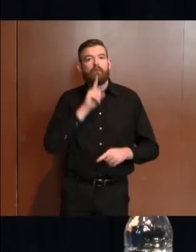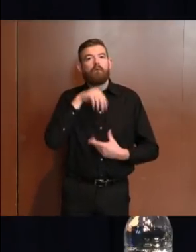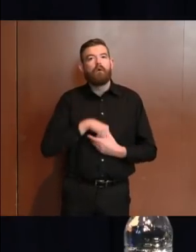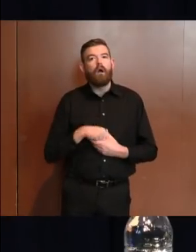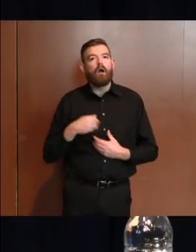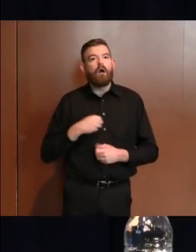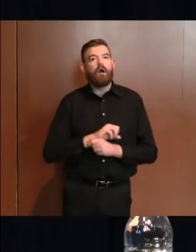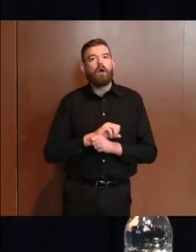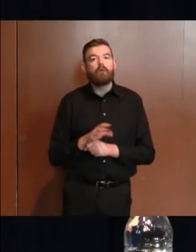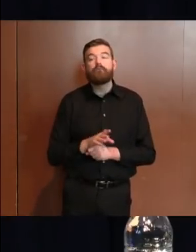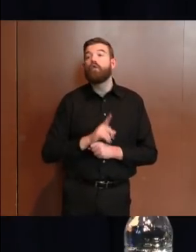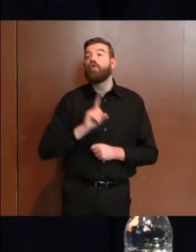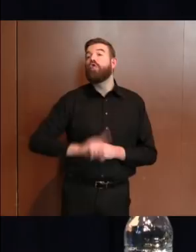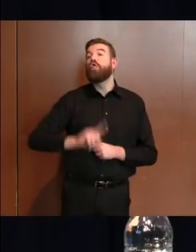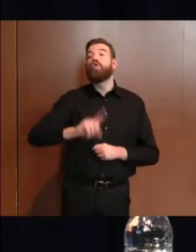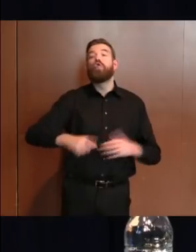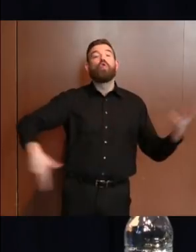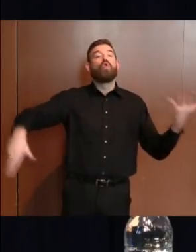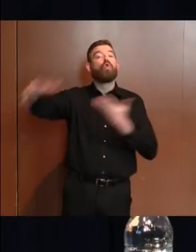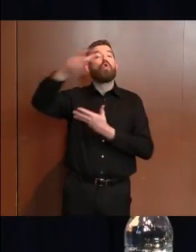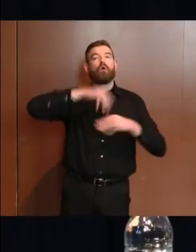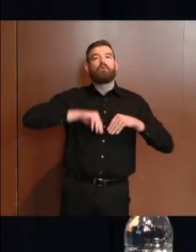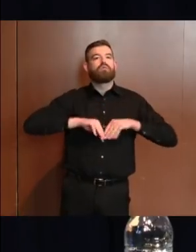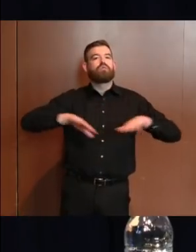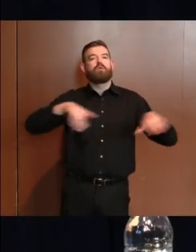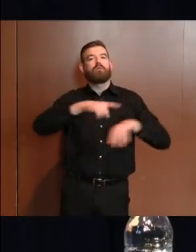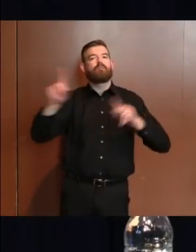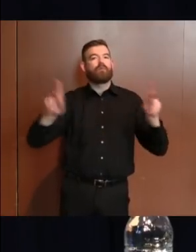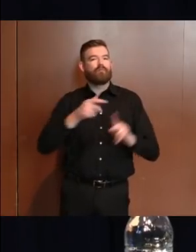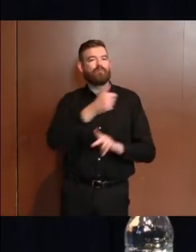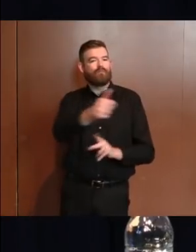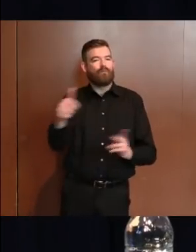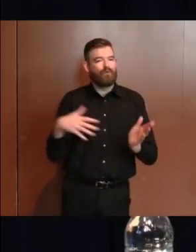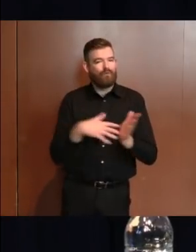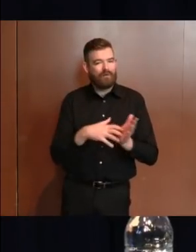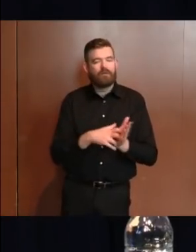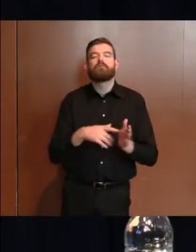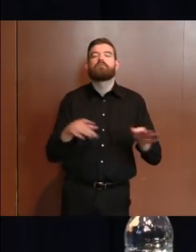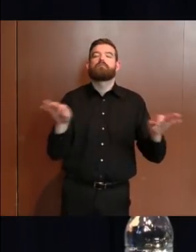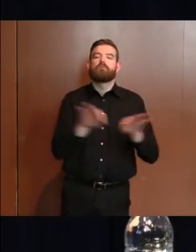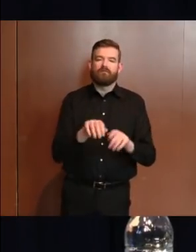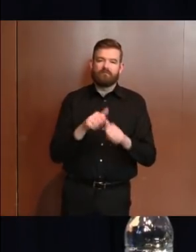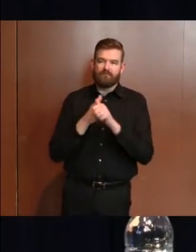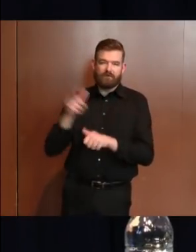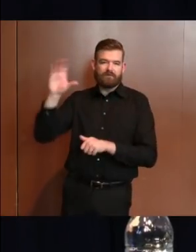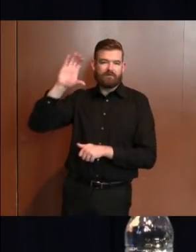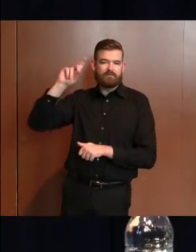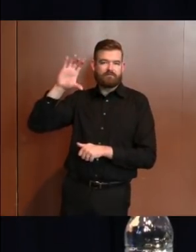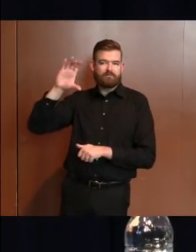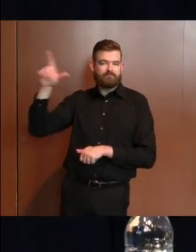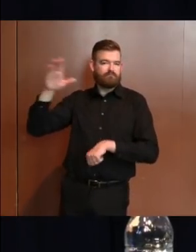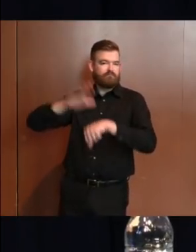to be careful. We ask you to follow the CDC guidelines when you leave your residence.